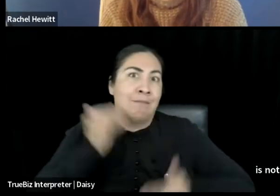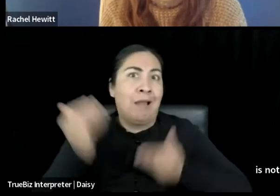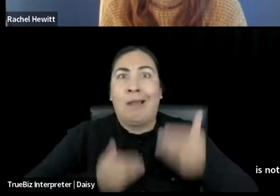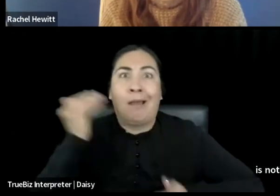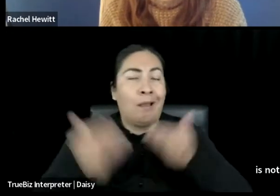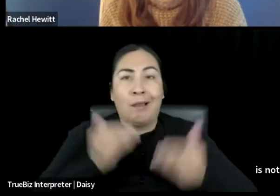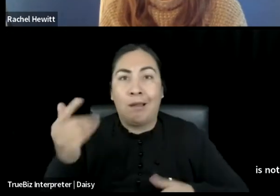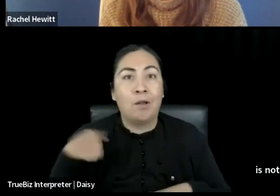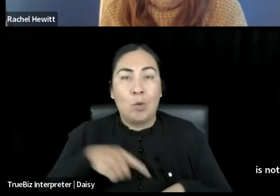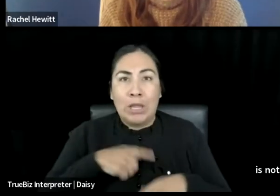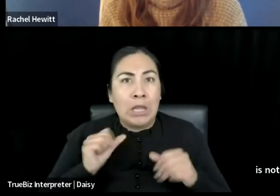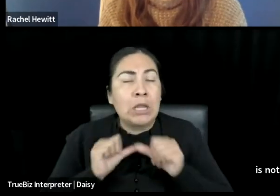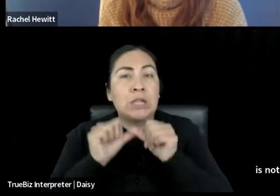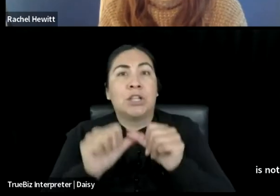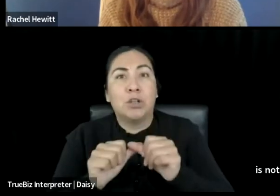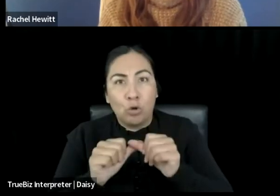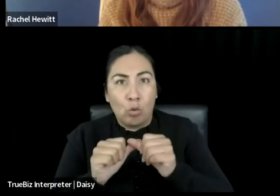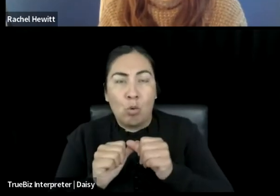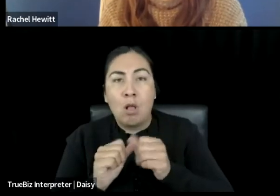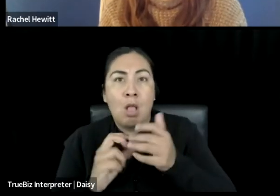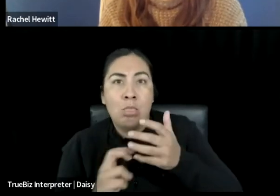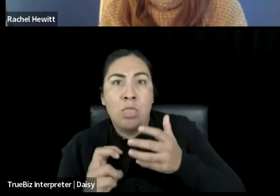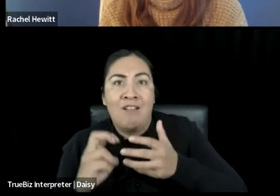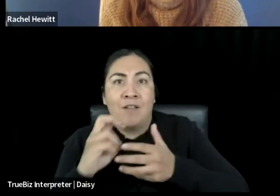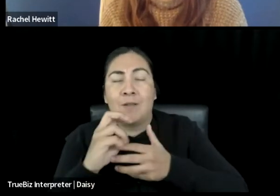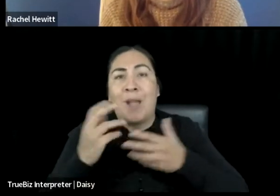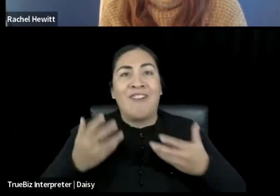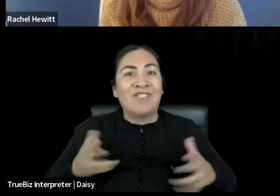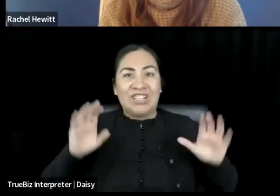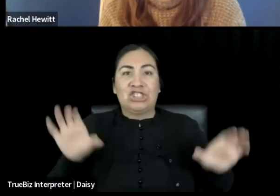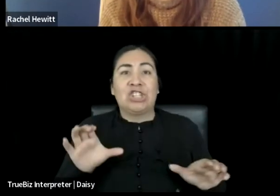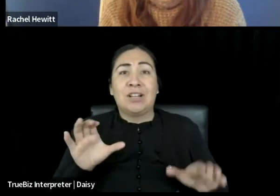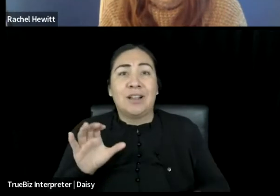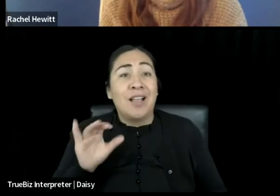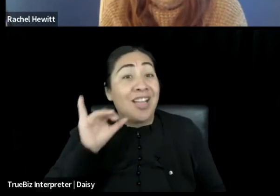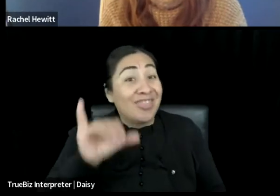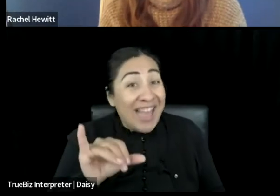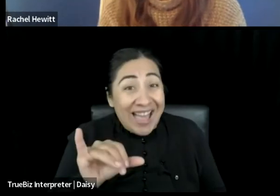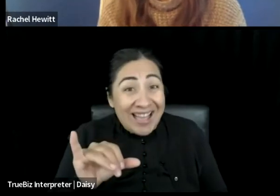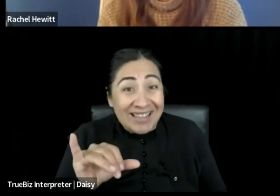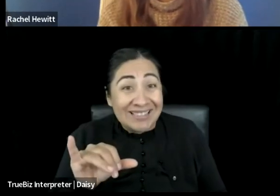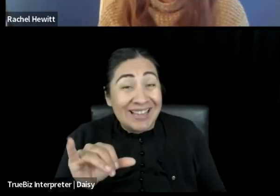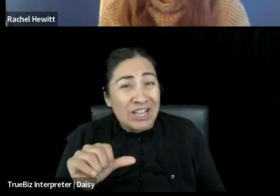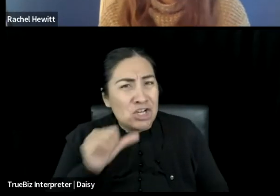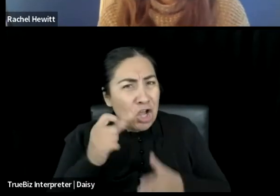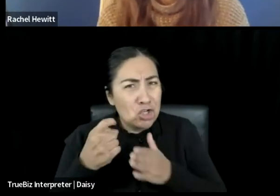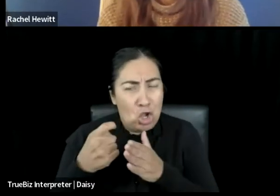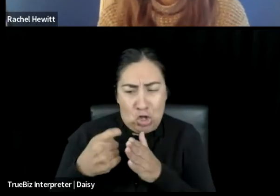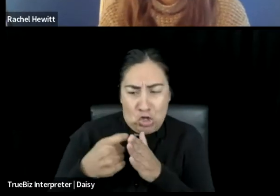like leveling up because that stuff has already been done on the front end and that didn't cost money.